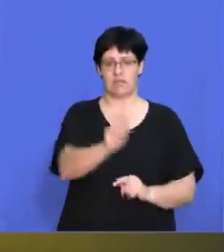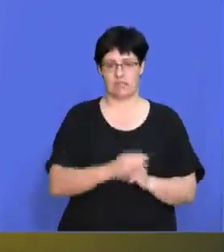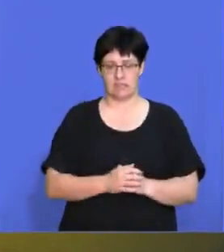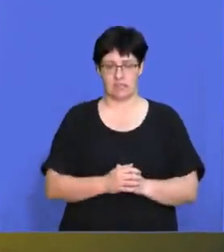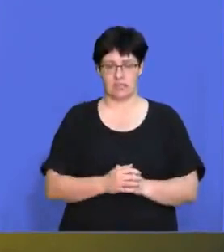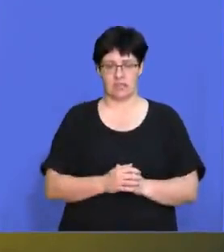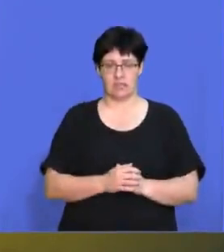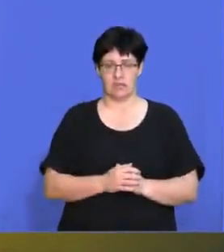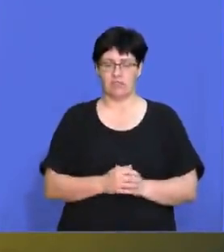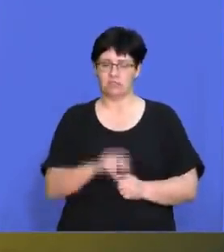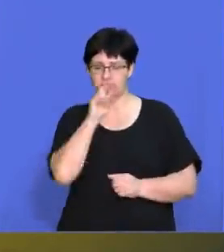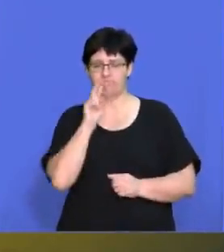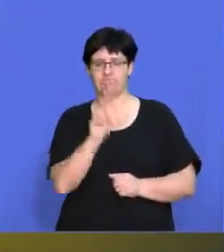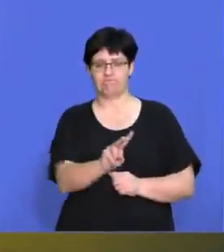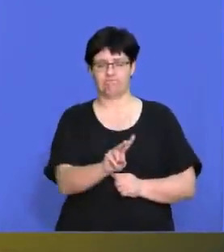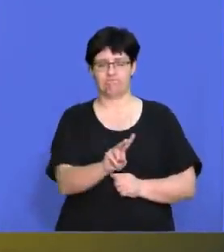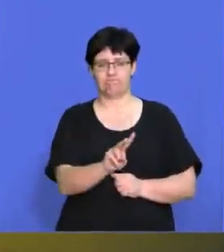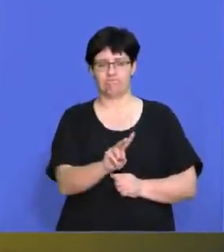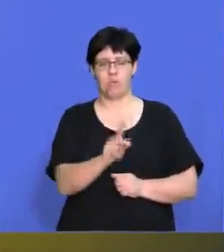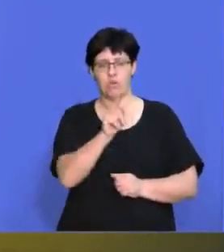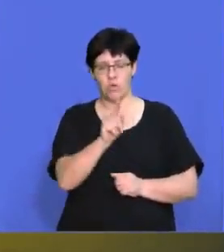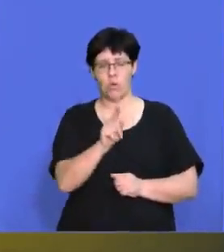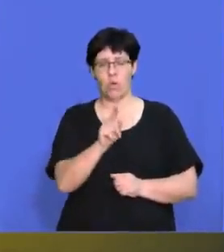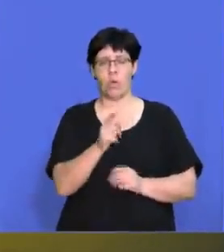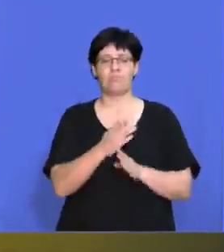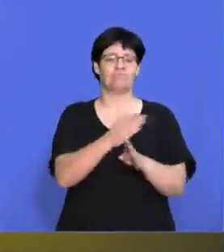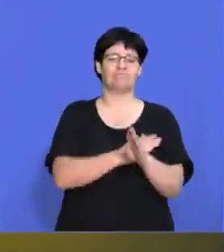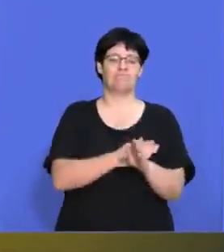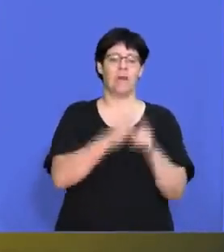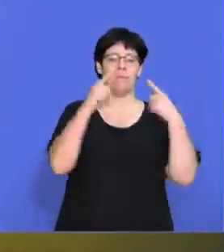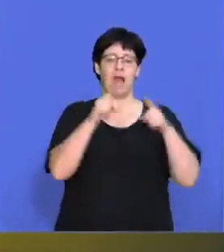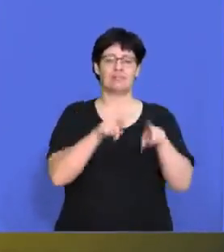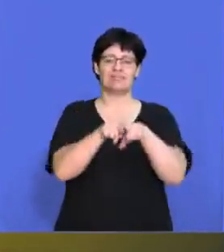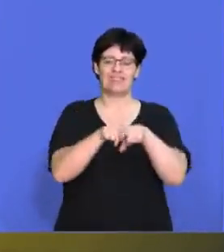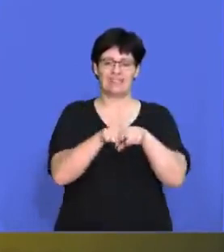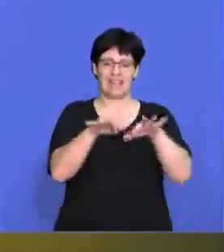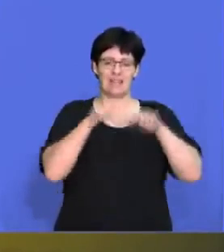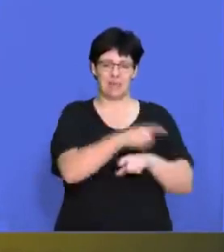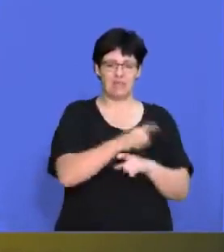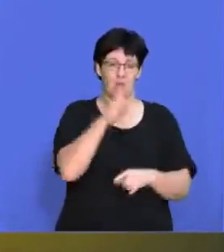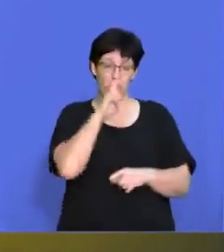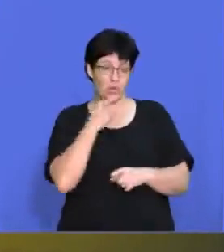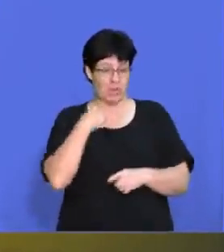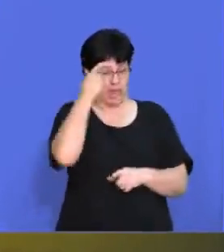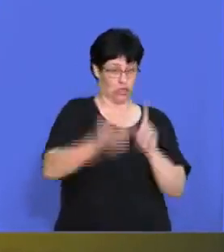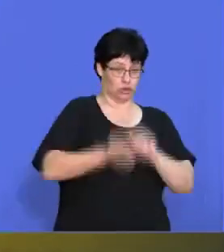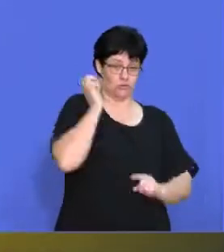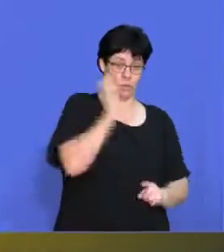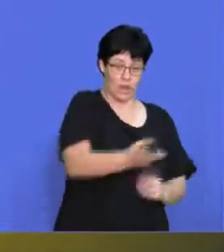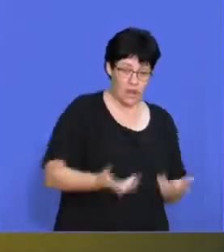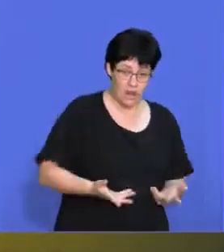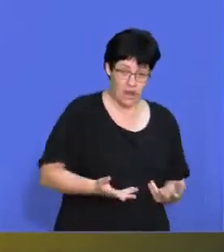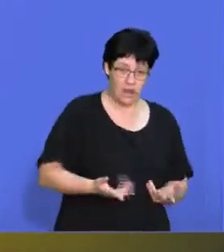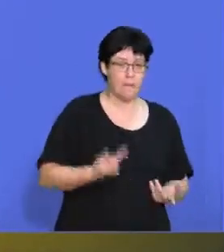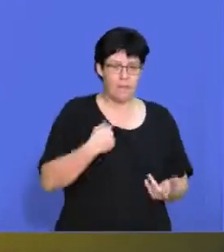achieved? So if you think of it, look at your prelim marks. Did you achieve everything that you thought you would